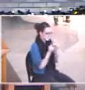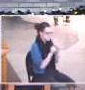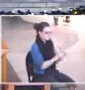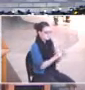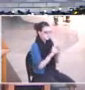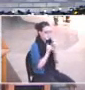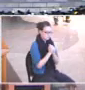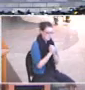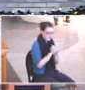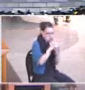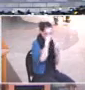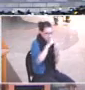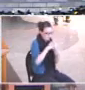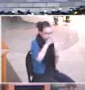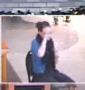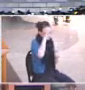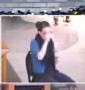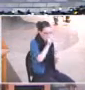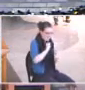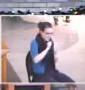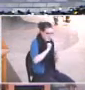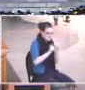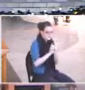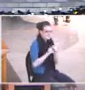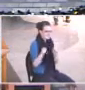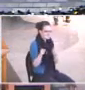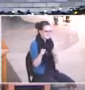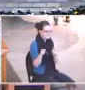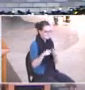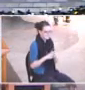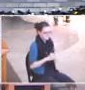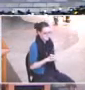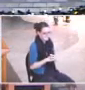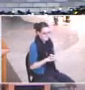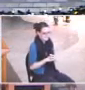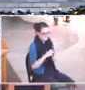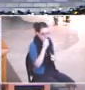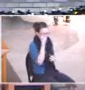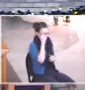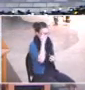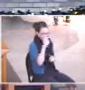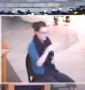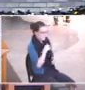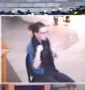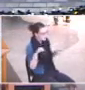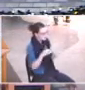for your parents. Have patience with your parents. We're doing the best we can.